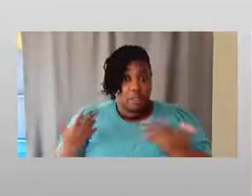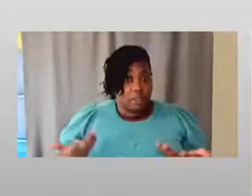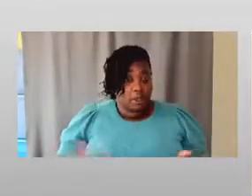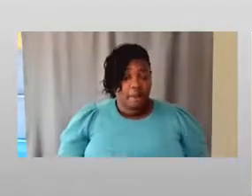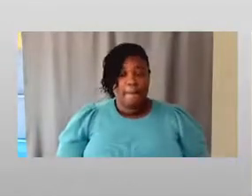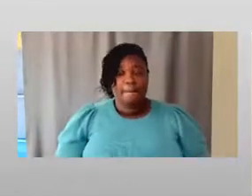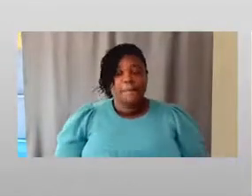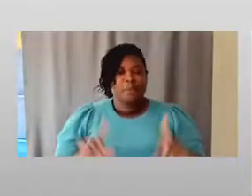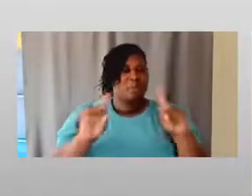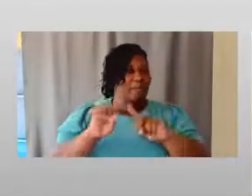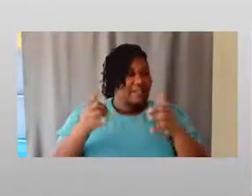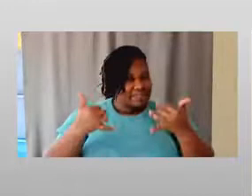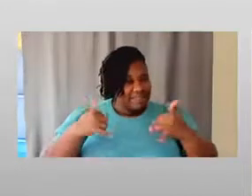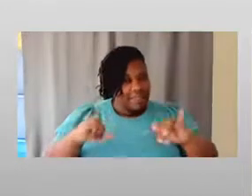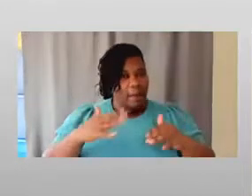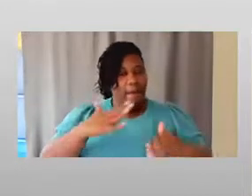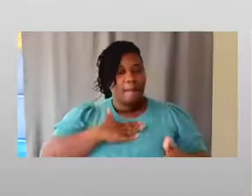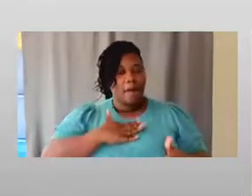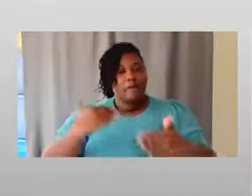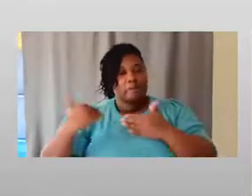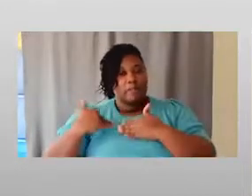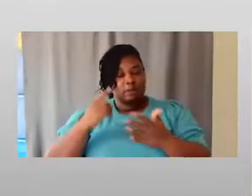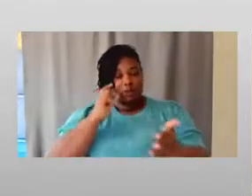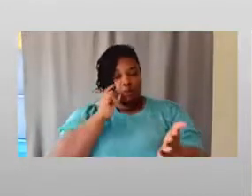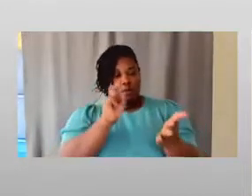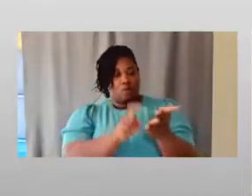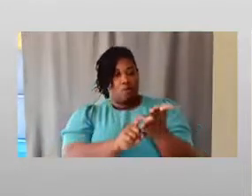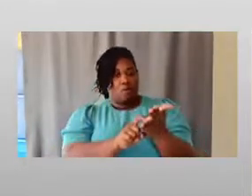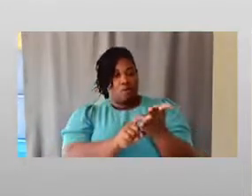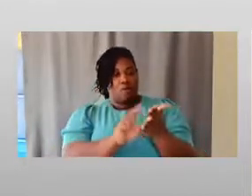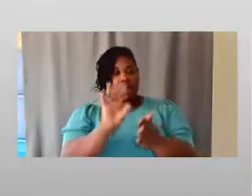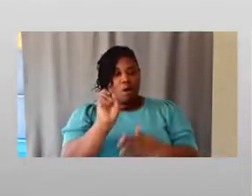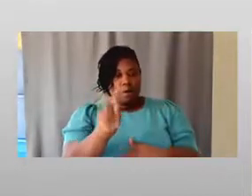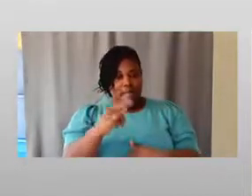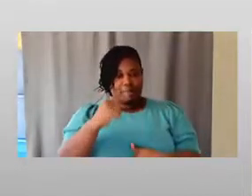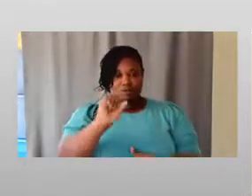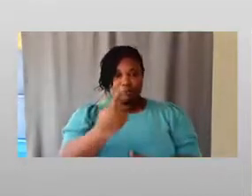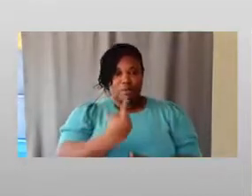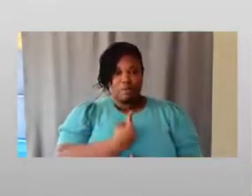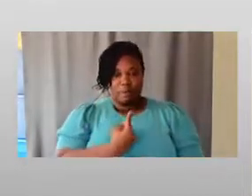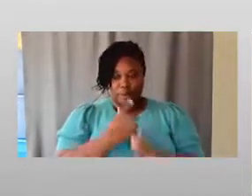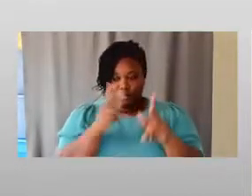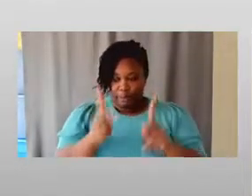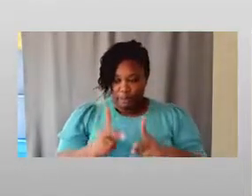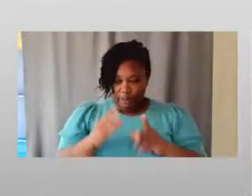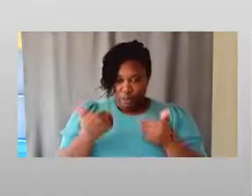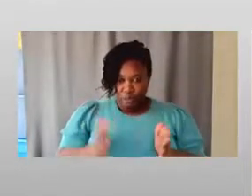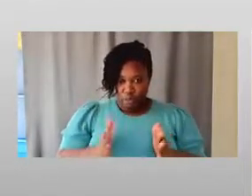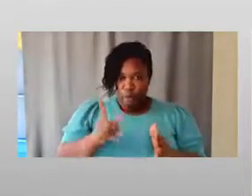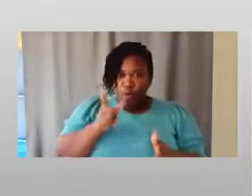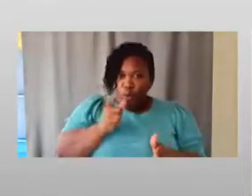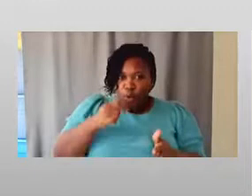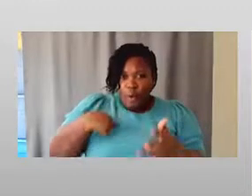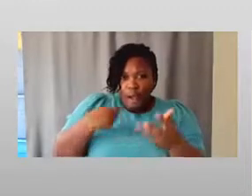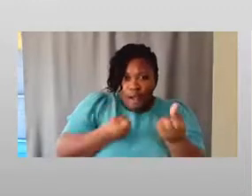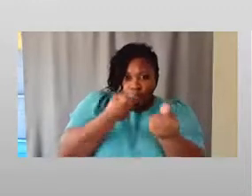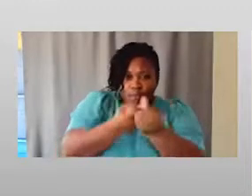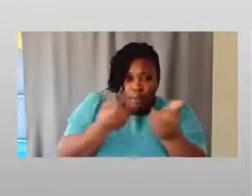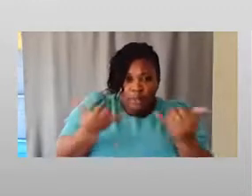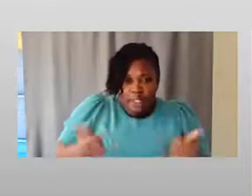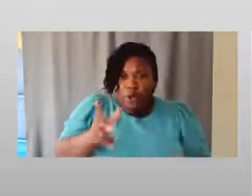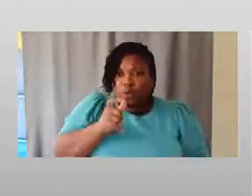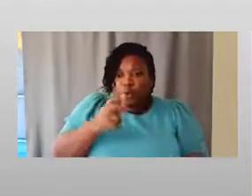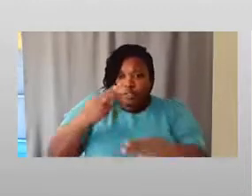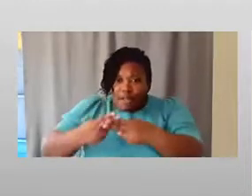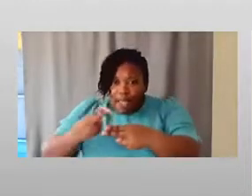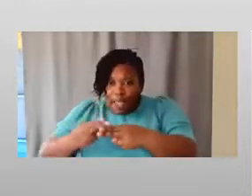But it's still my responsibility to notice, okay, well, there's only me in this room. So who am I going to sponsor today? Like whose name am I going to bring in?